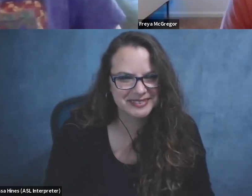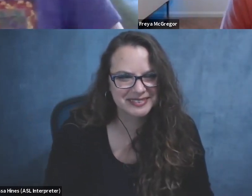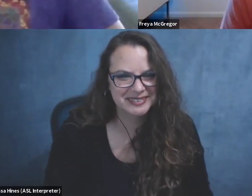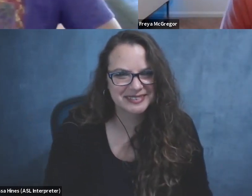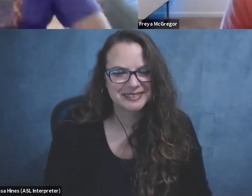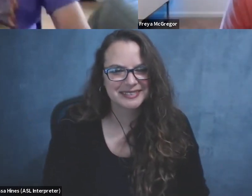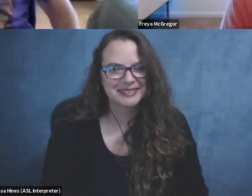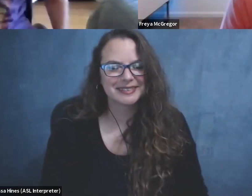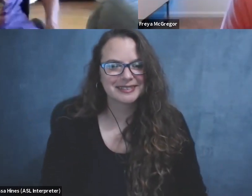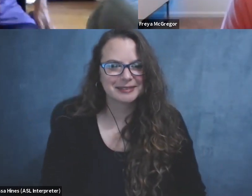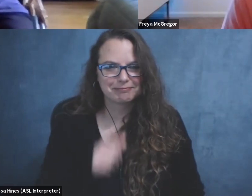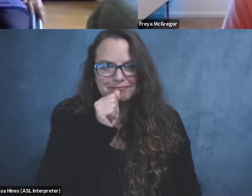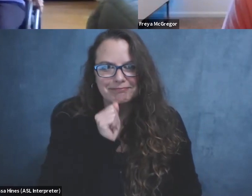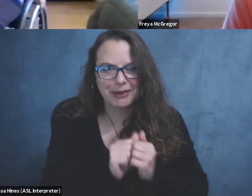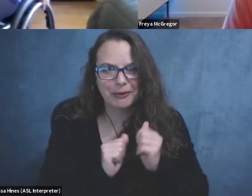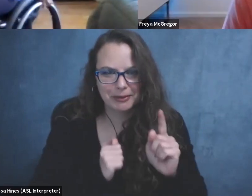Bear with me.